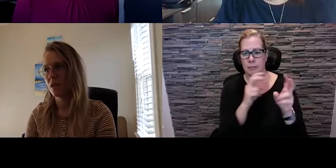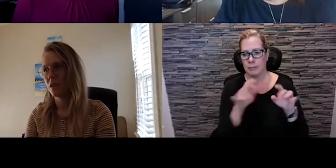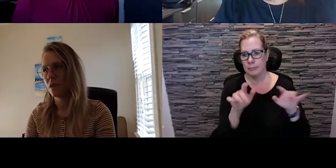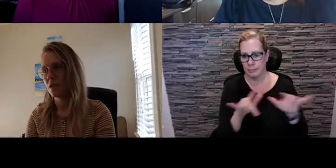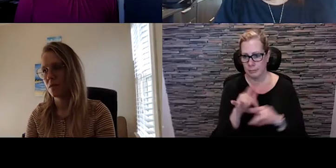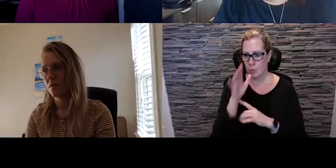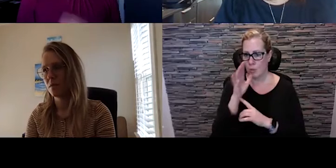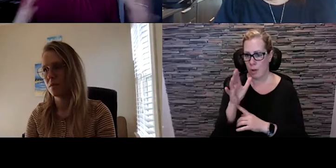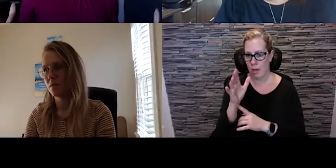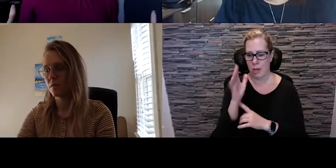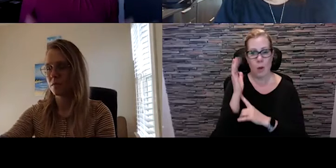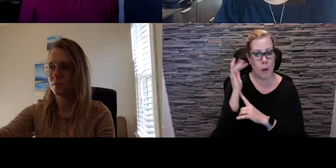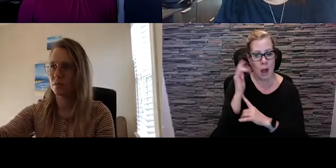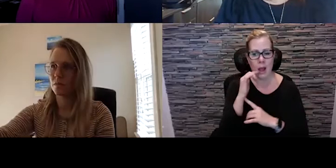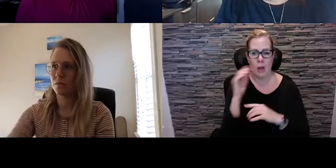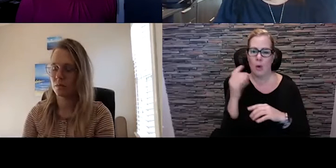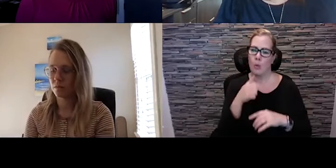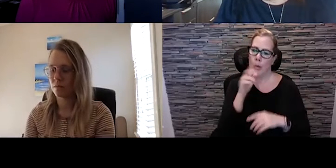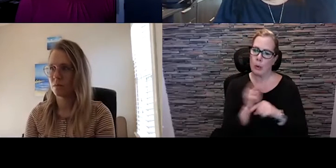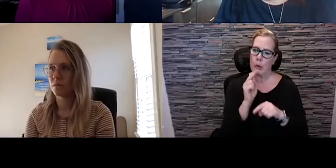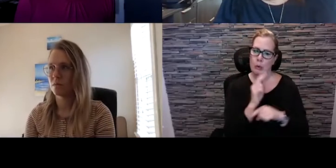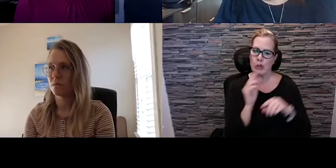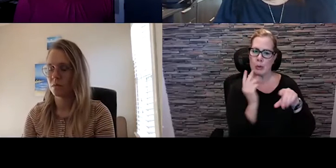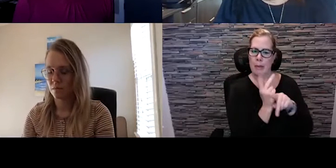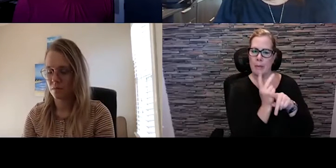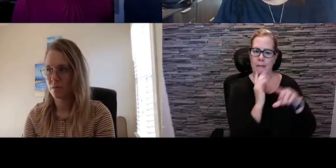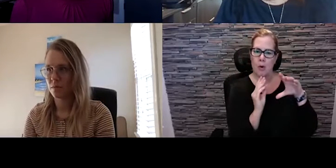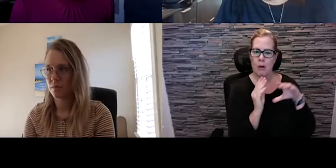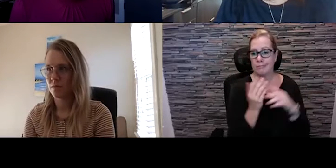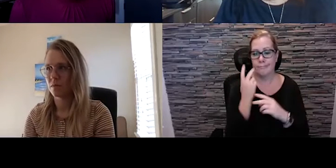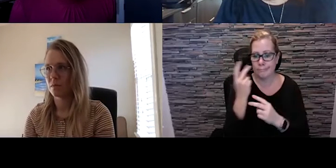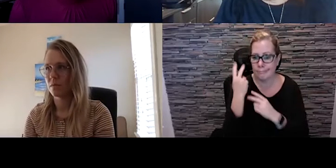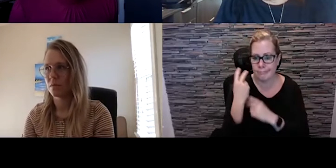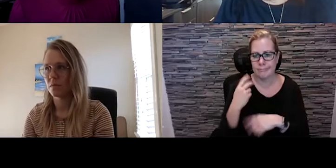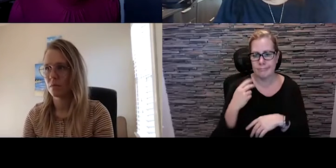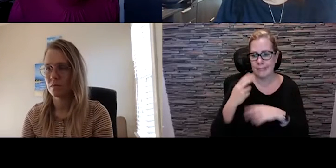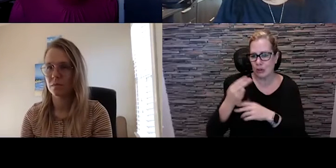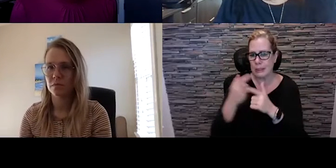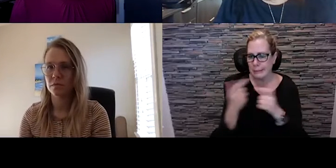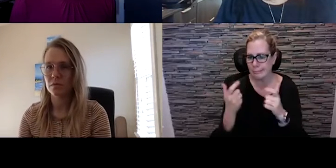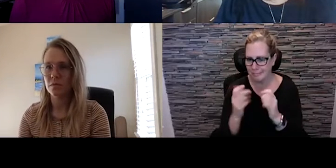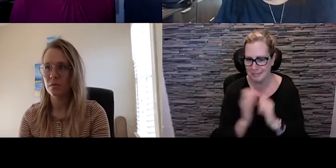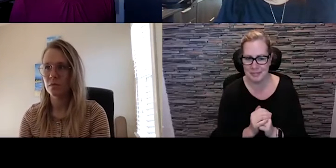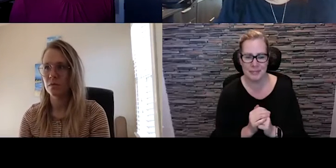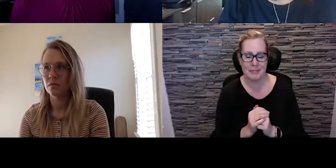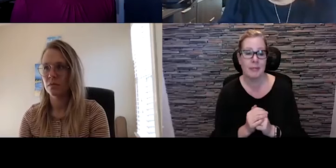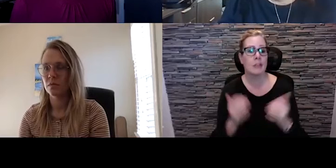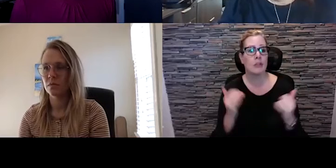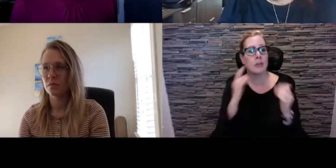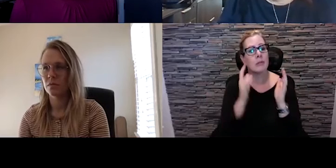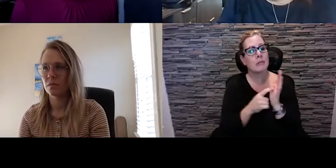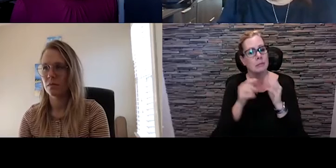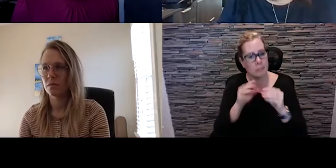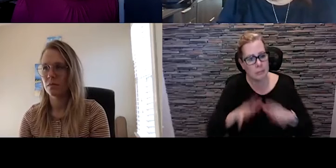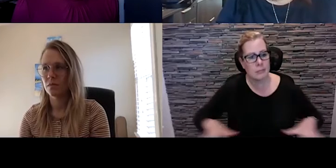So before I get to the introductions of our wonderful panelists, I'd like to acknowledge where we're gathered today. Today, find